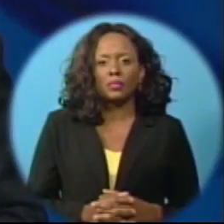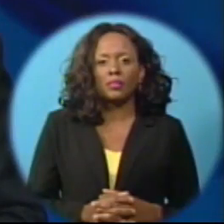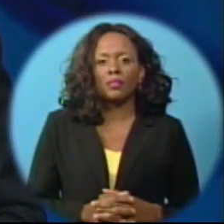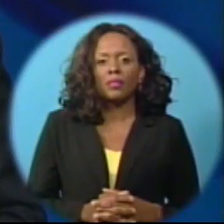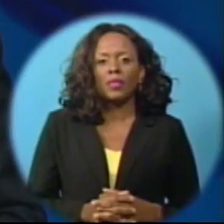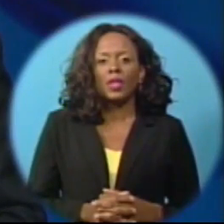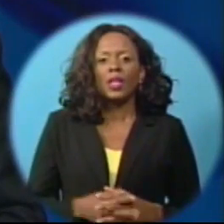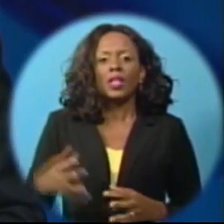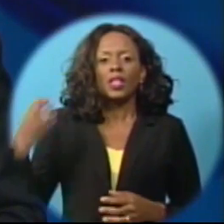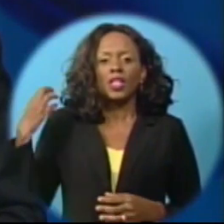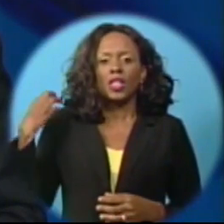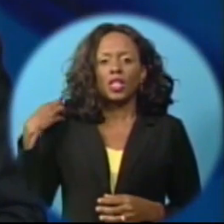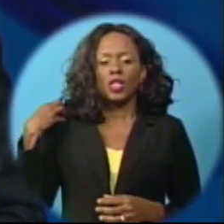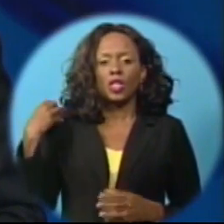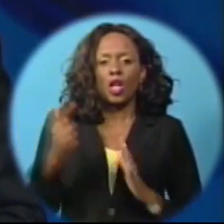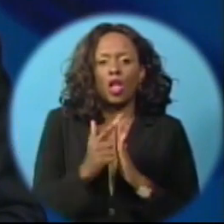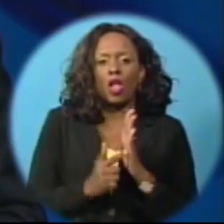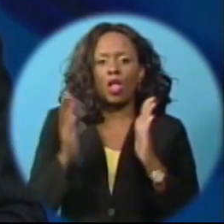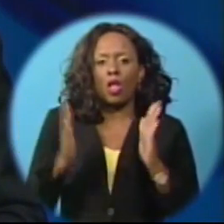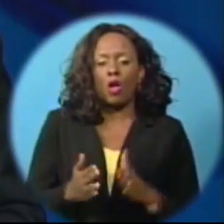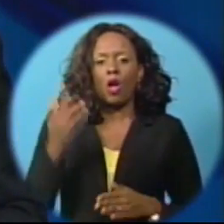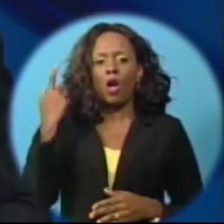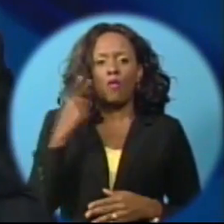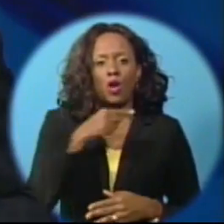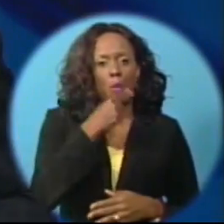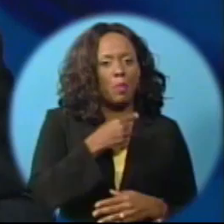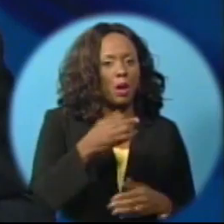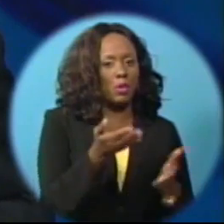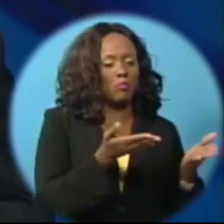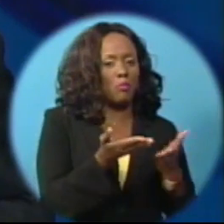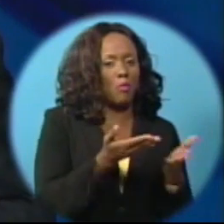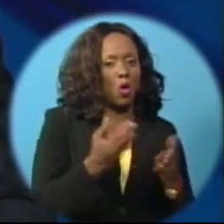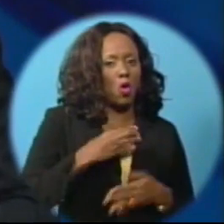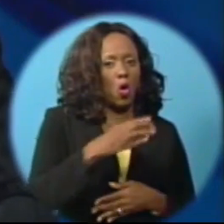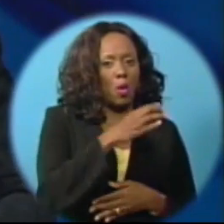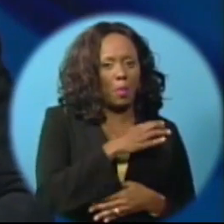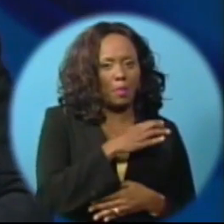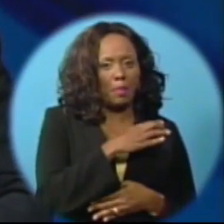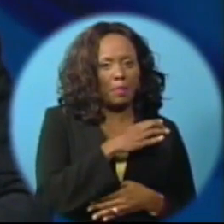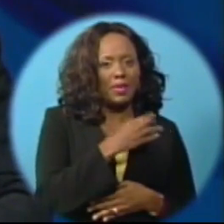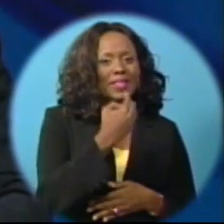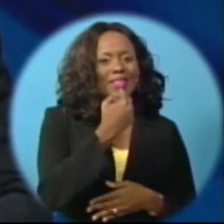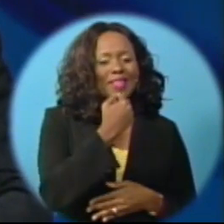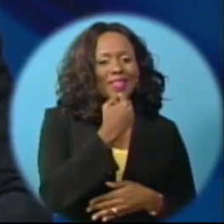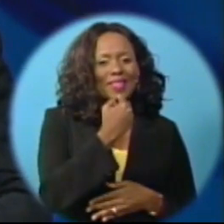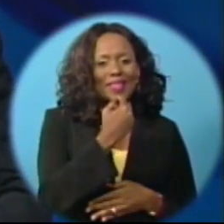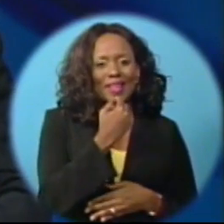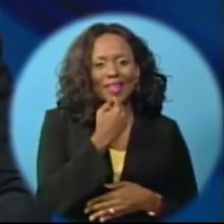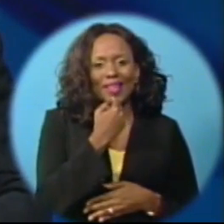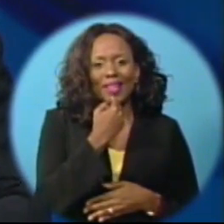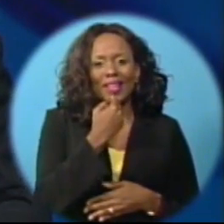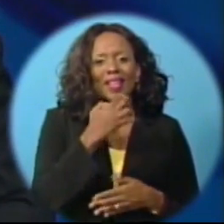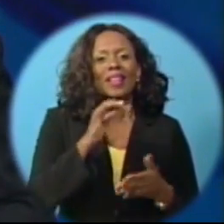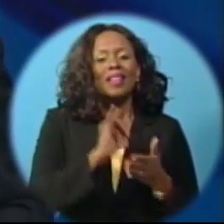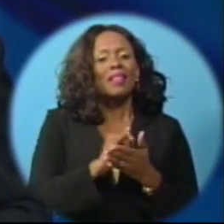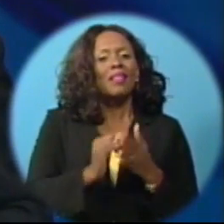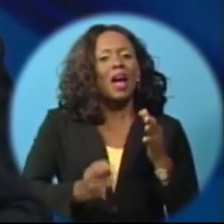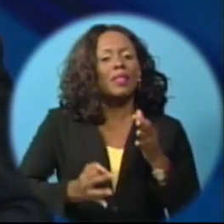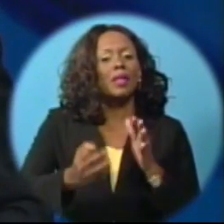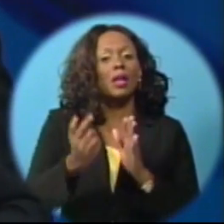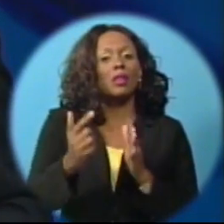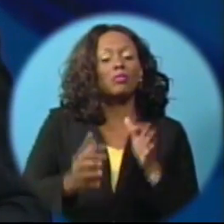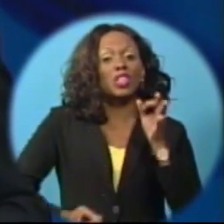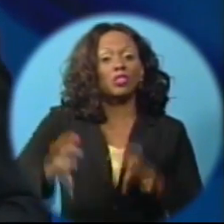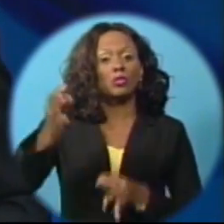out by Madam Justice Margaret Reefer. Chief Consul for the PSC Pat Cheltenham Queen's Consul said that Madam Justice